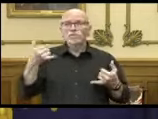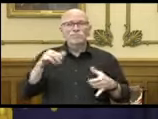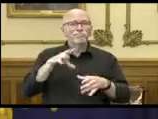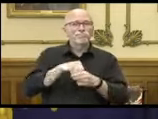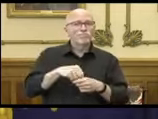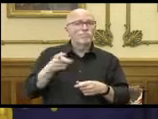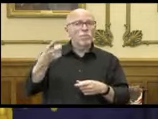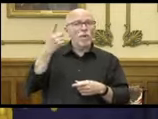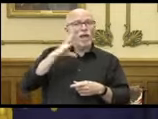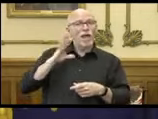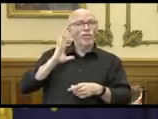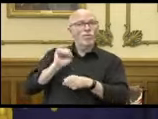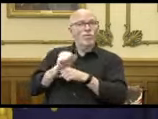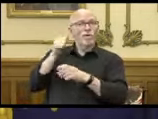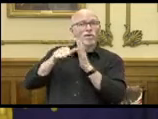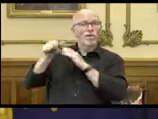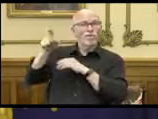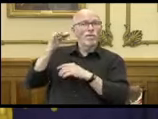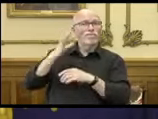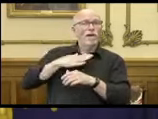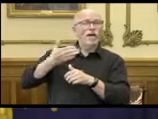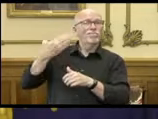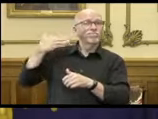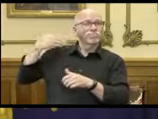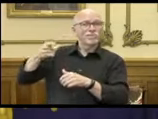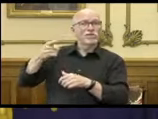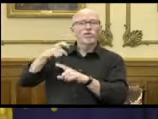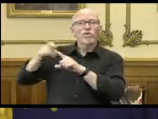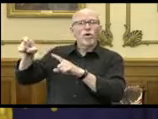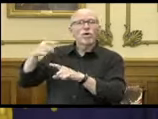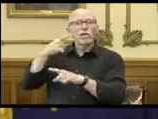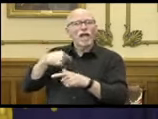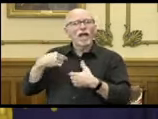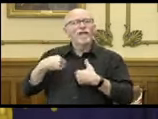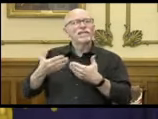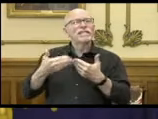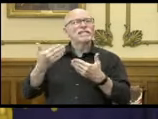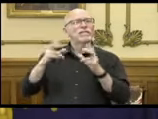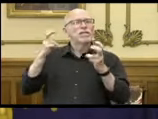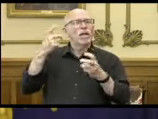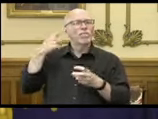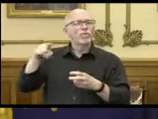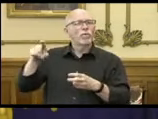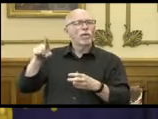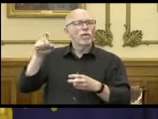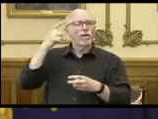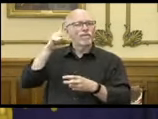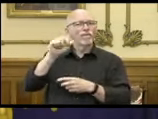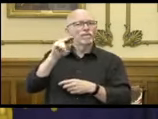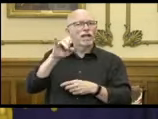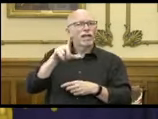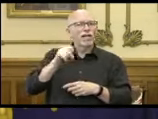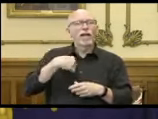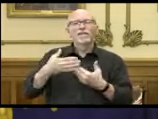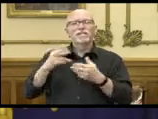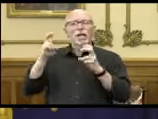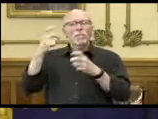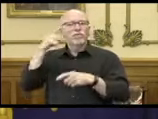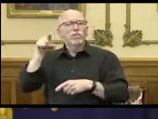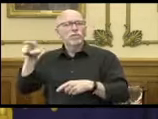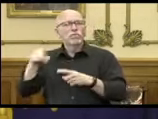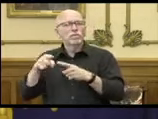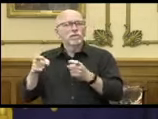used to work for, one of my predecessors who called and said, hey, I got a really easy topic. This is Governor Daniels. I got a really easy topic for you to